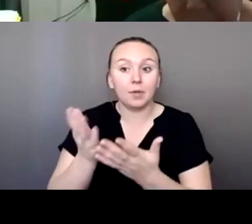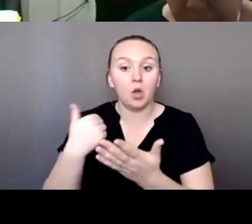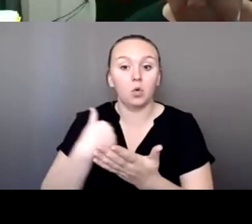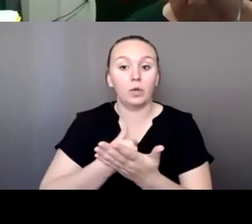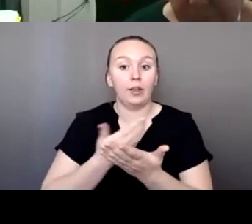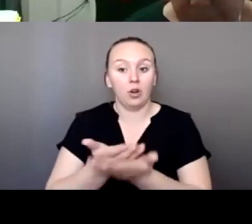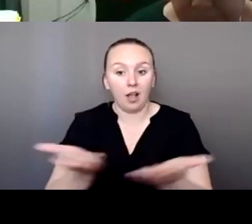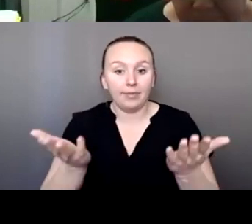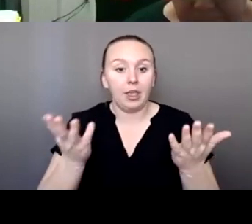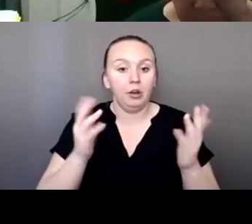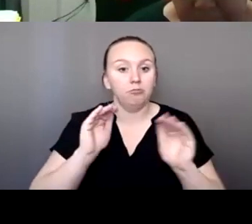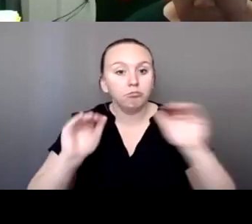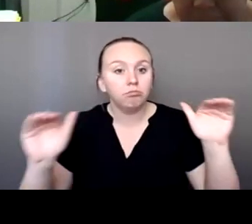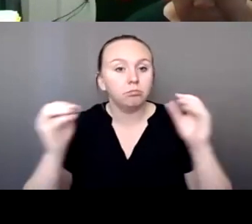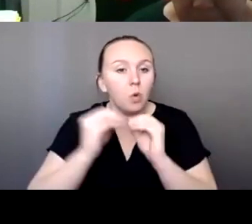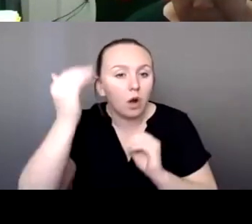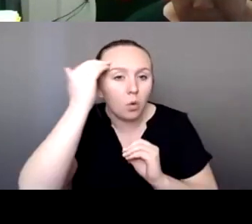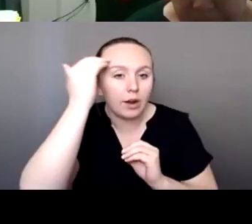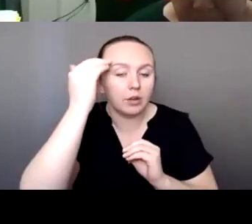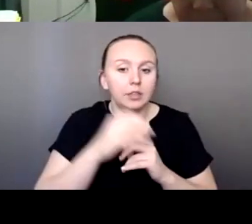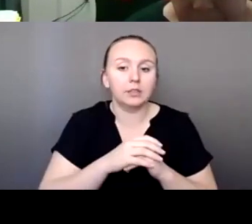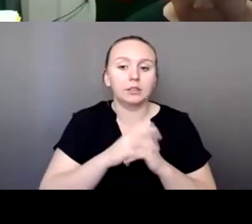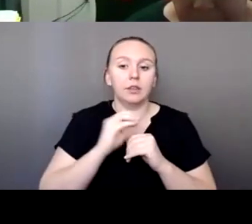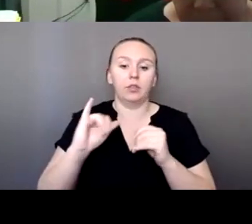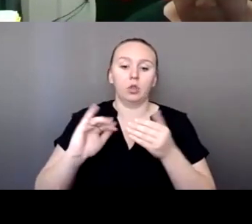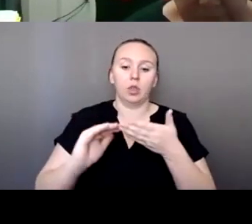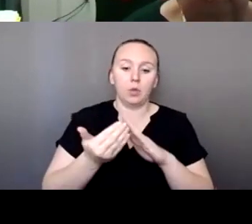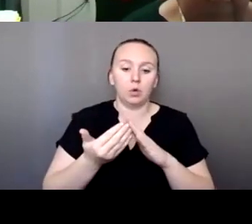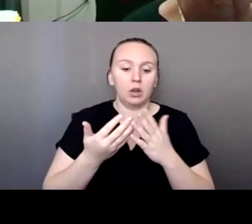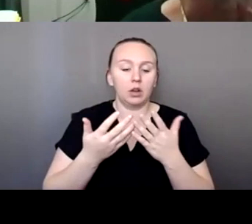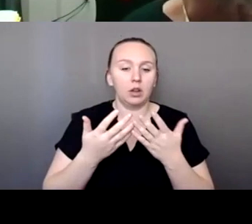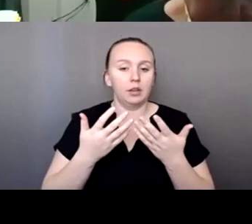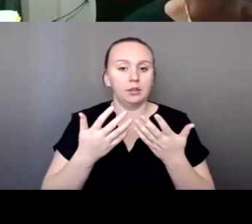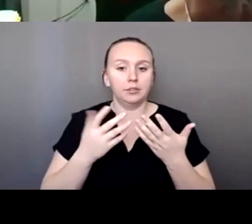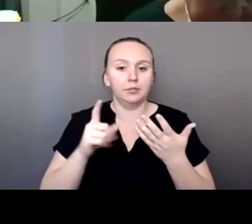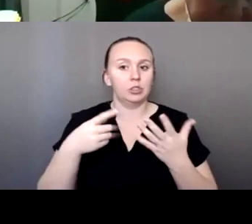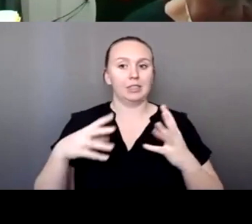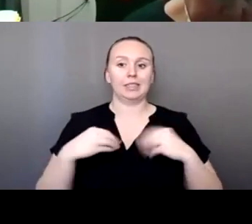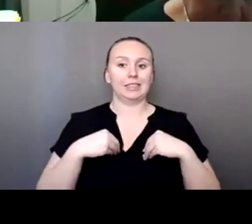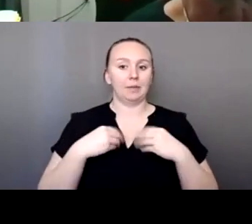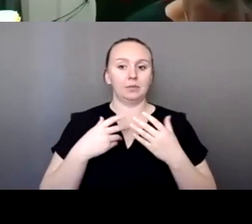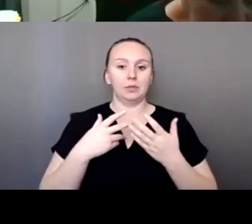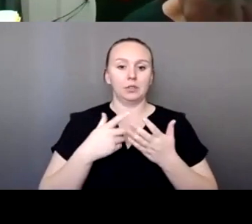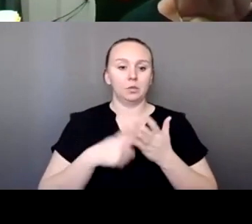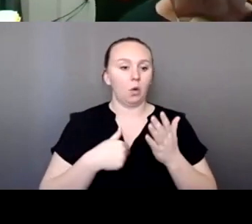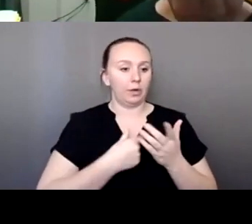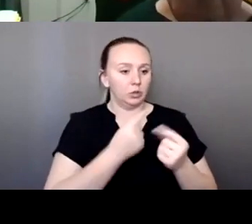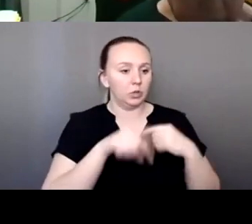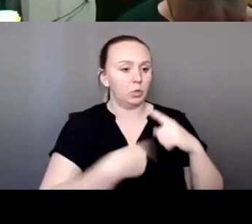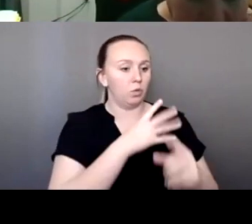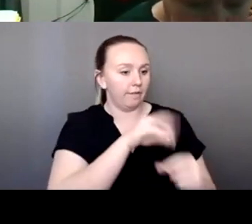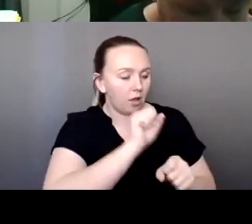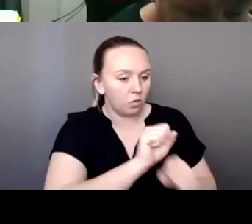awareness and, um, the community just accepts what we do when we're out there, but we just try to